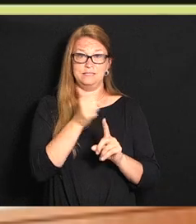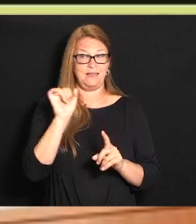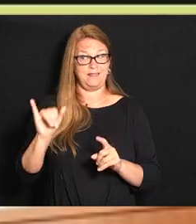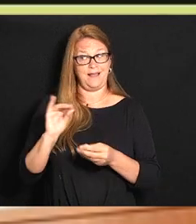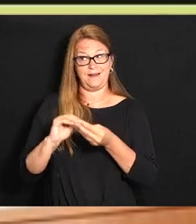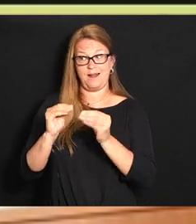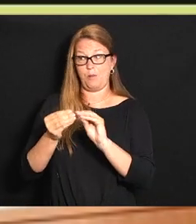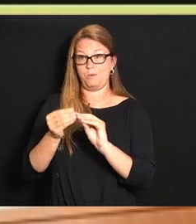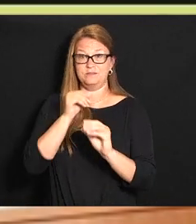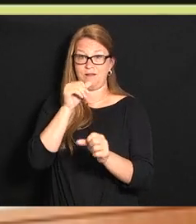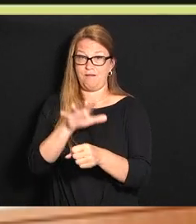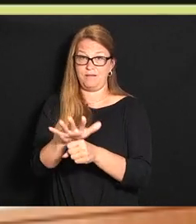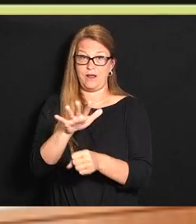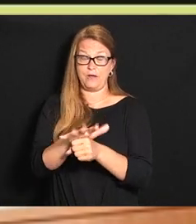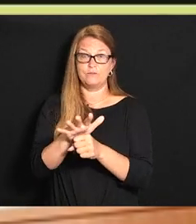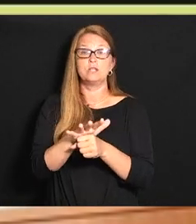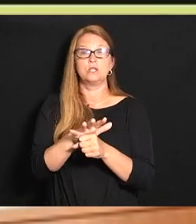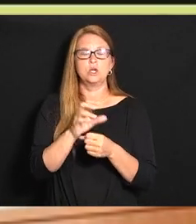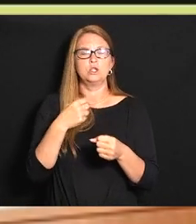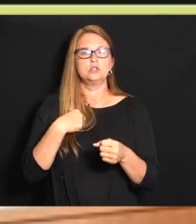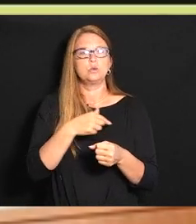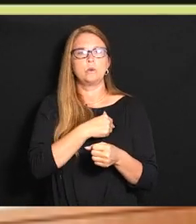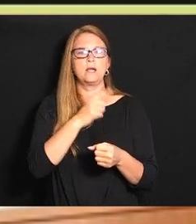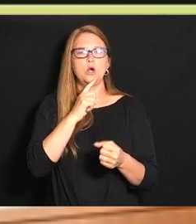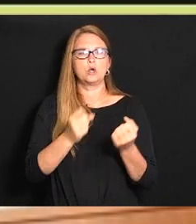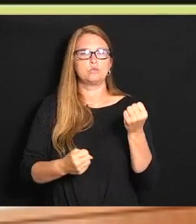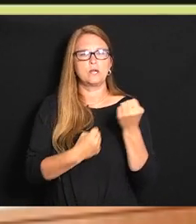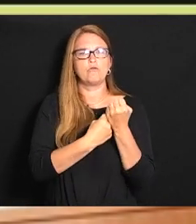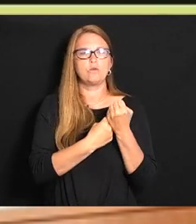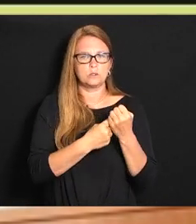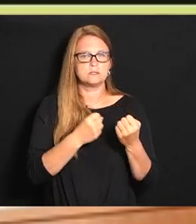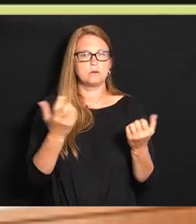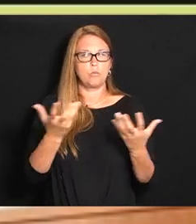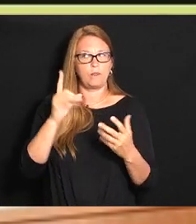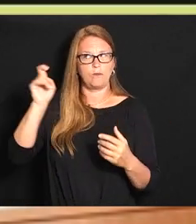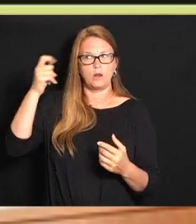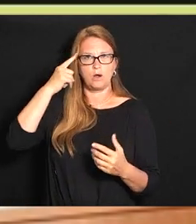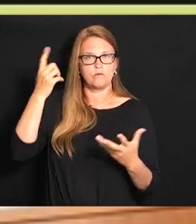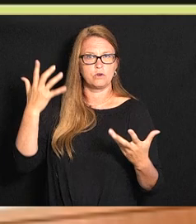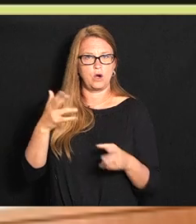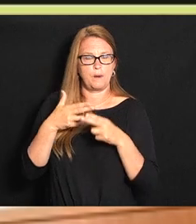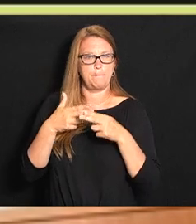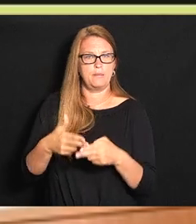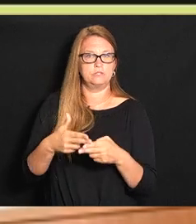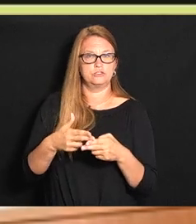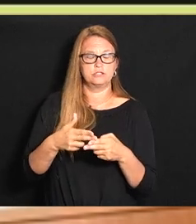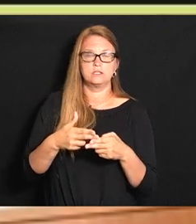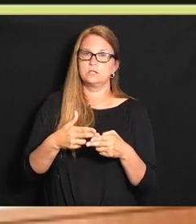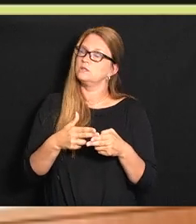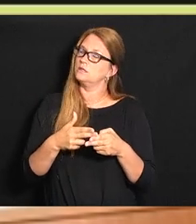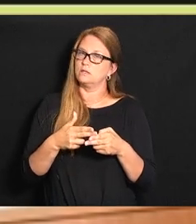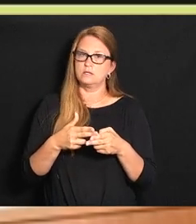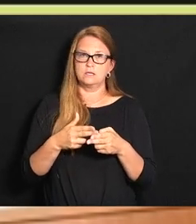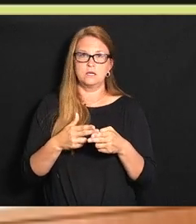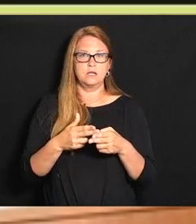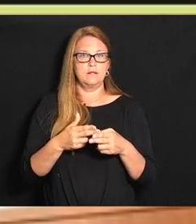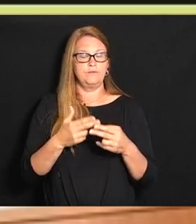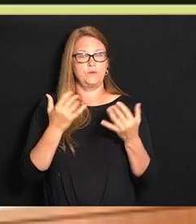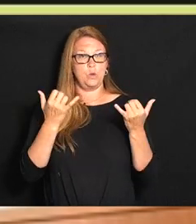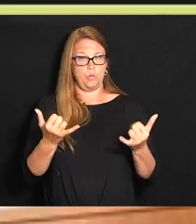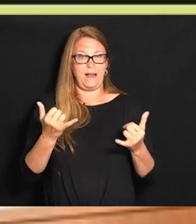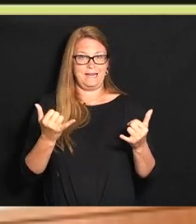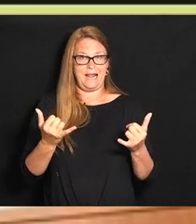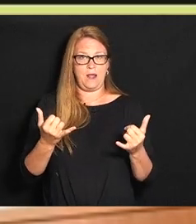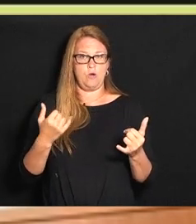what we need so reinforcing what both the governor and Clay have said our best line of